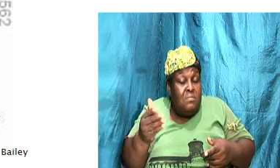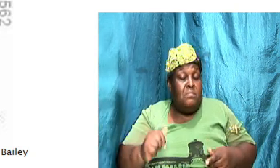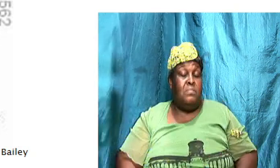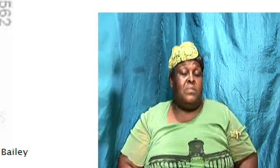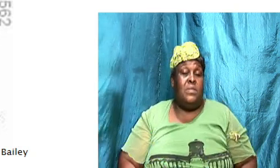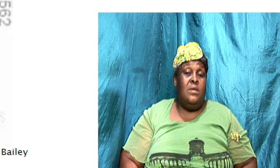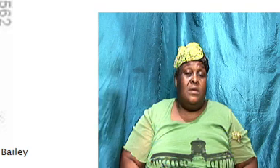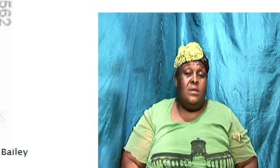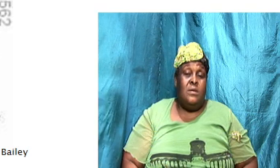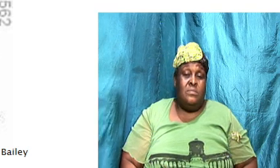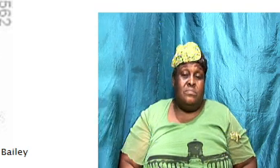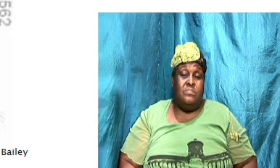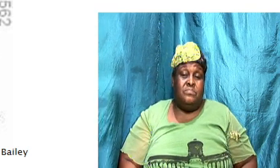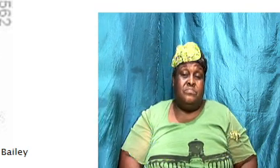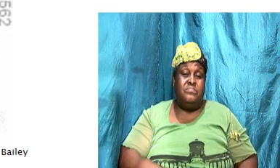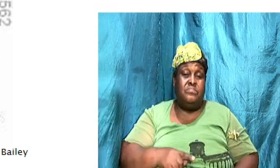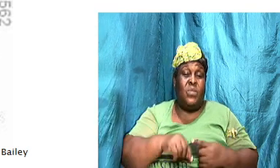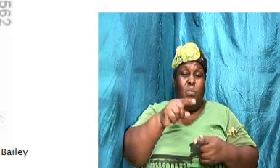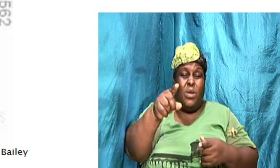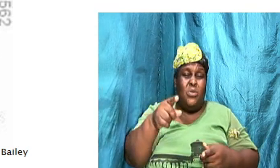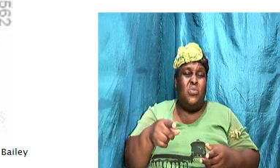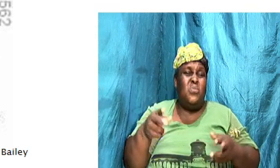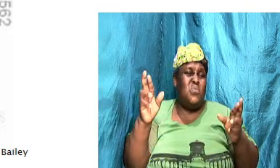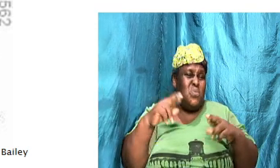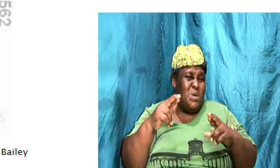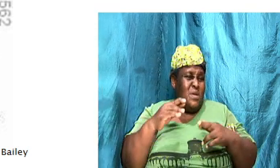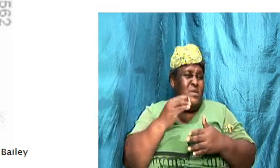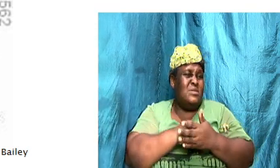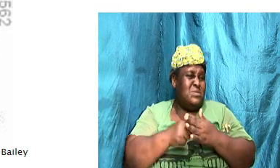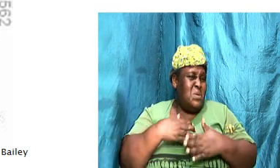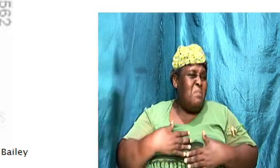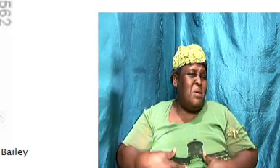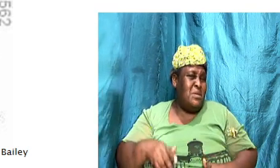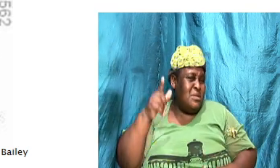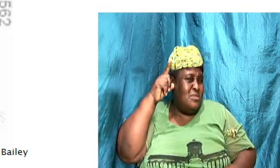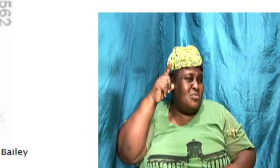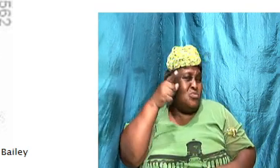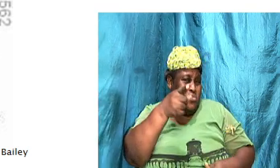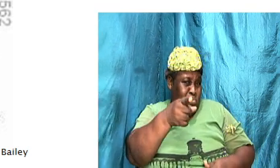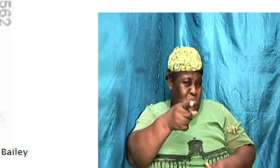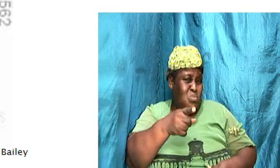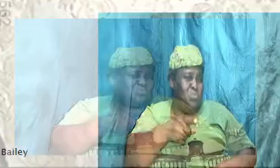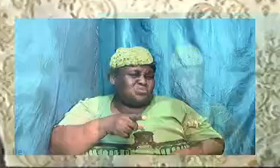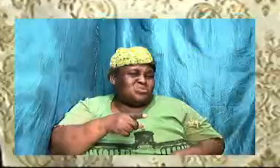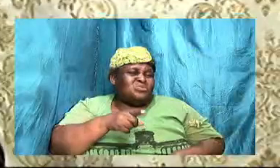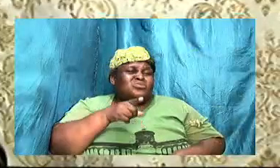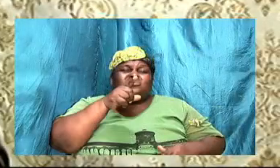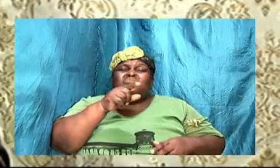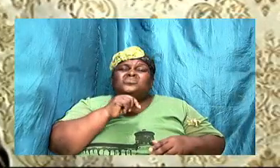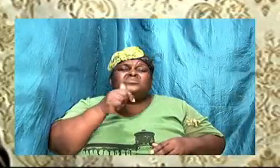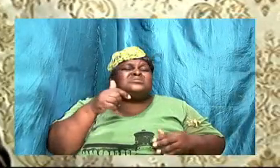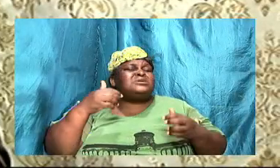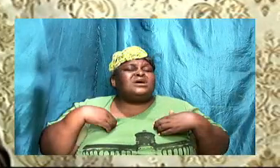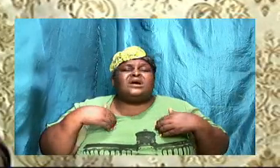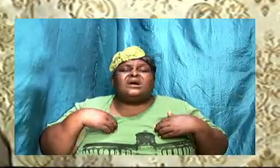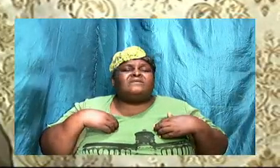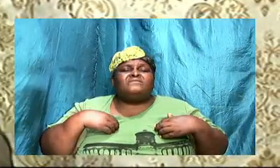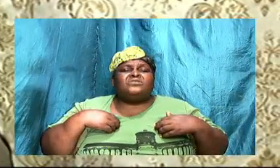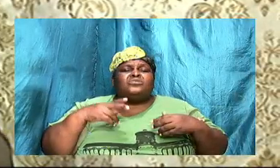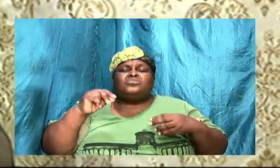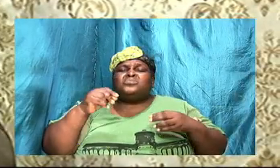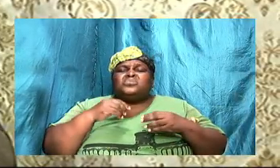And when you are ready for somebody to listen to you, You're not going to have anybody to listen to you. So, it's important that you